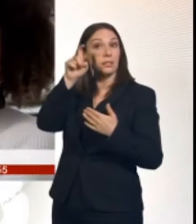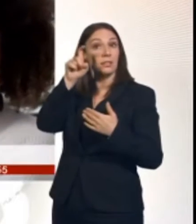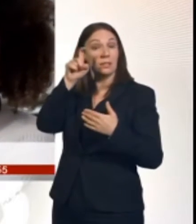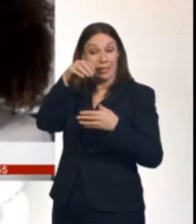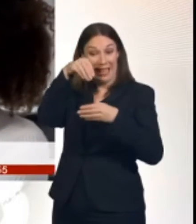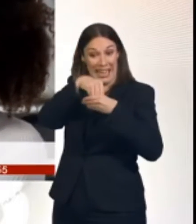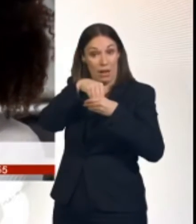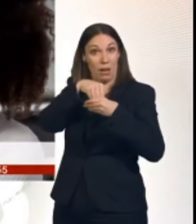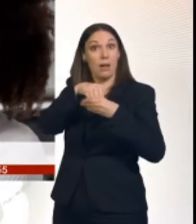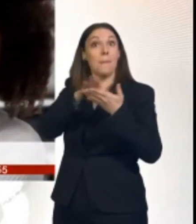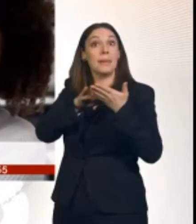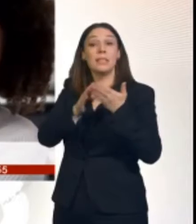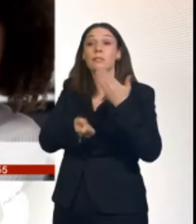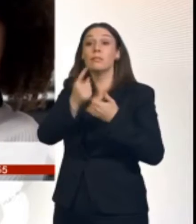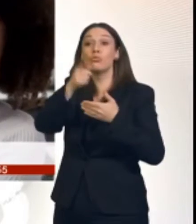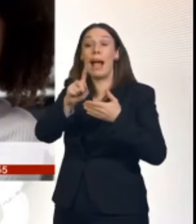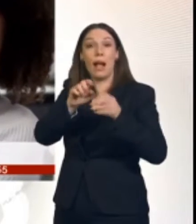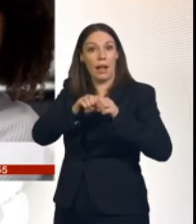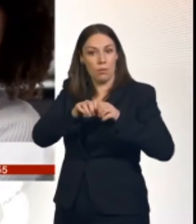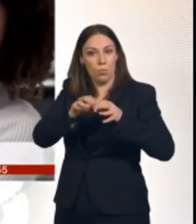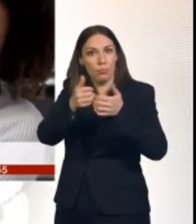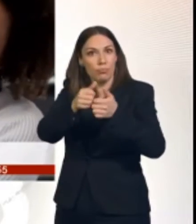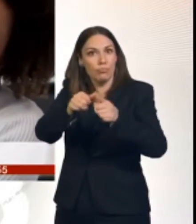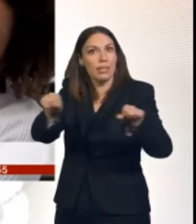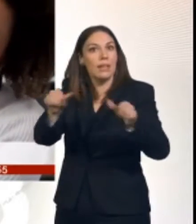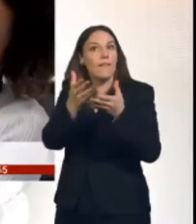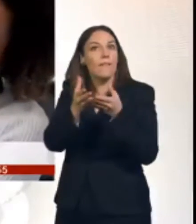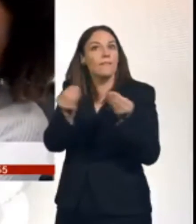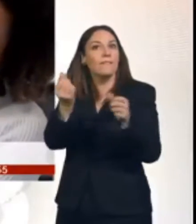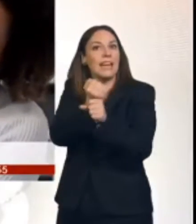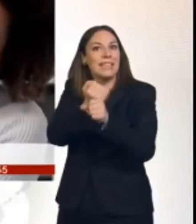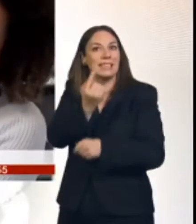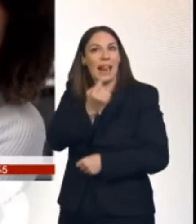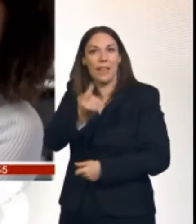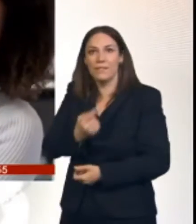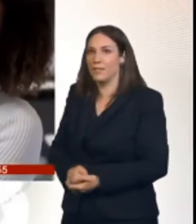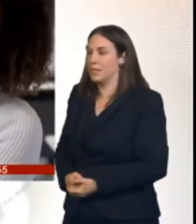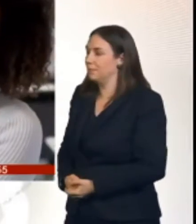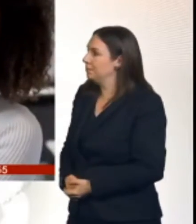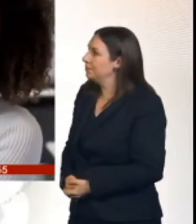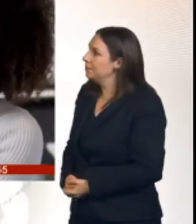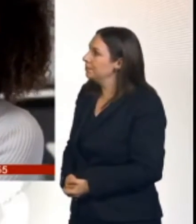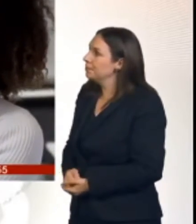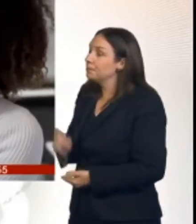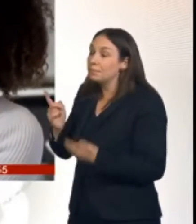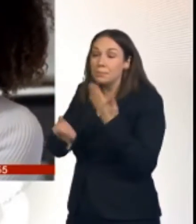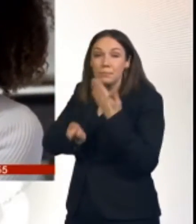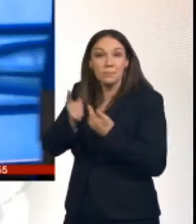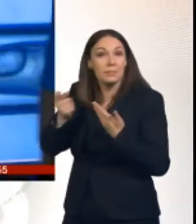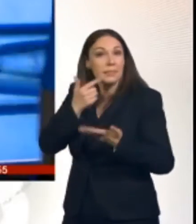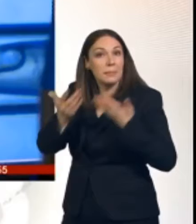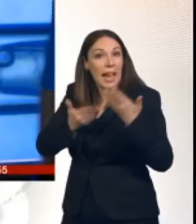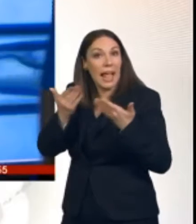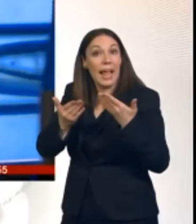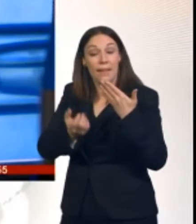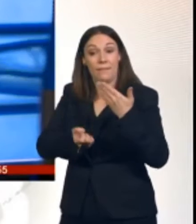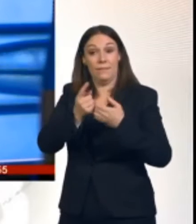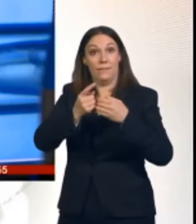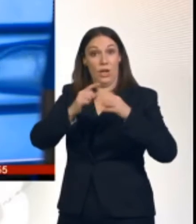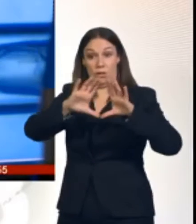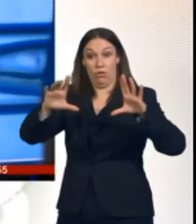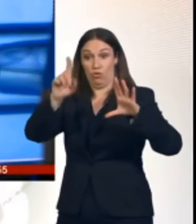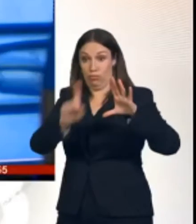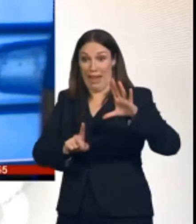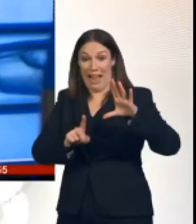concrete, this crack is going to open the matrix and then open the capsule as well. Livia's